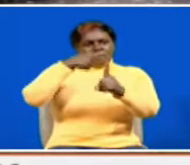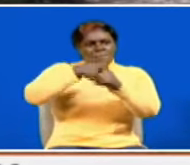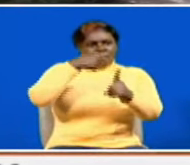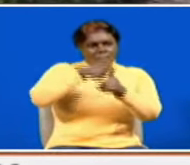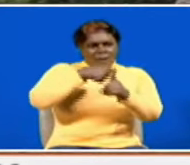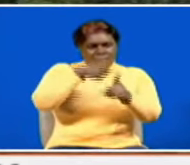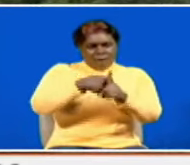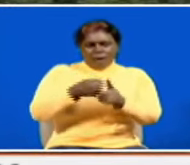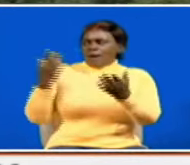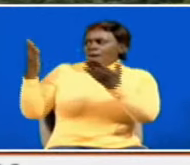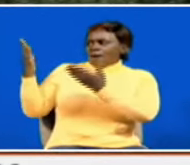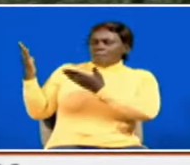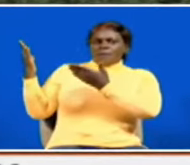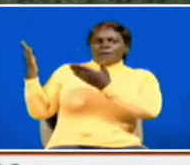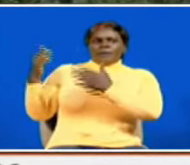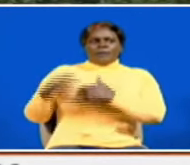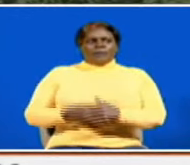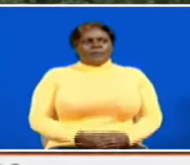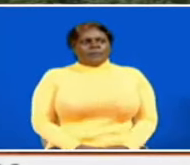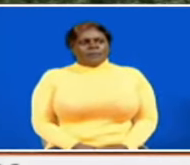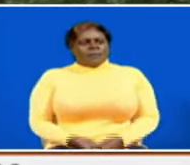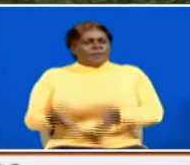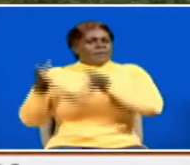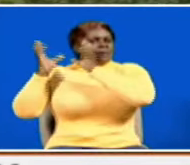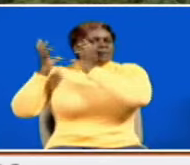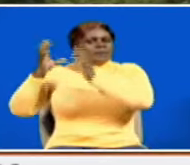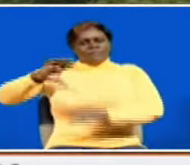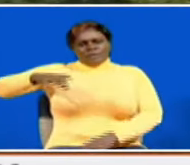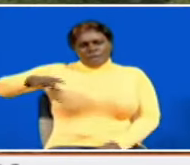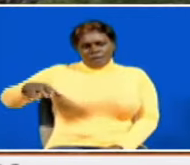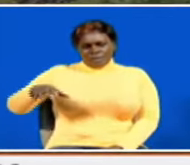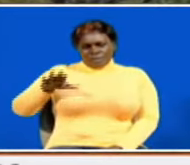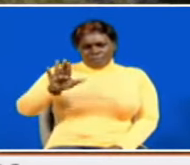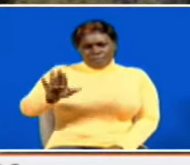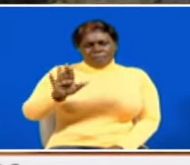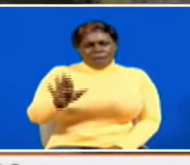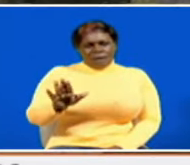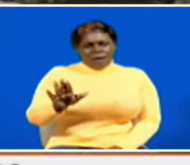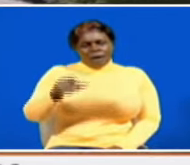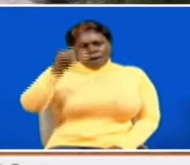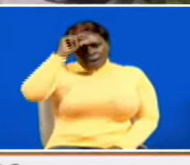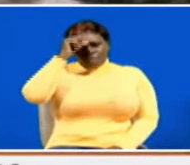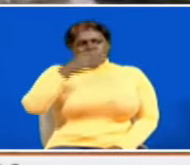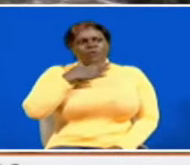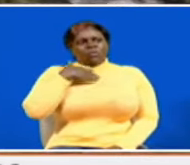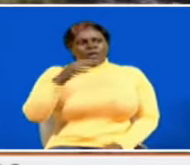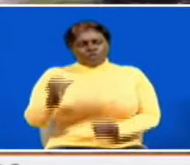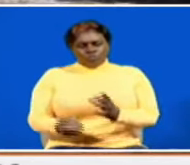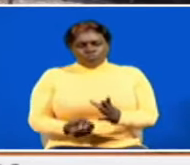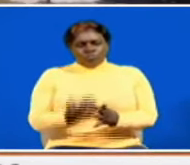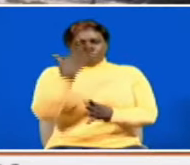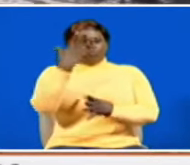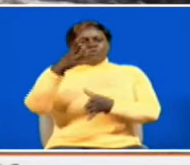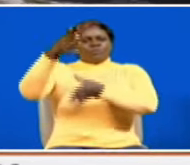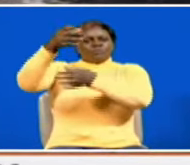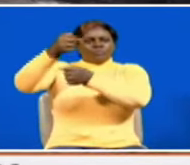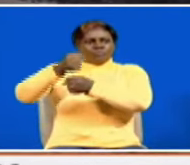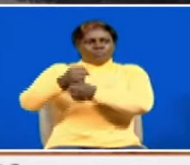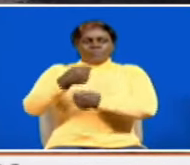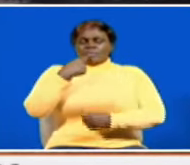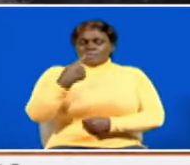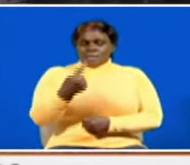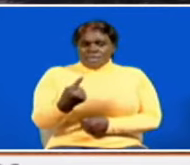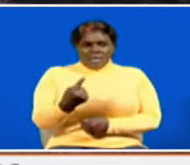uyombo village matsangoni ward kilifi county where the government wants to put a nuclear plant she